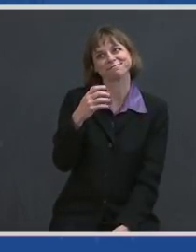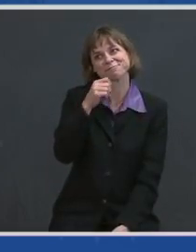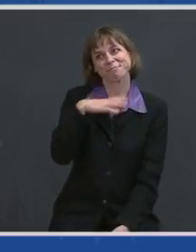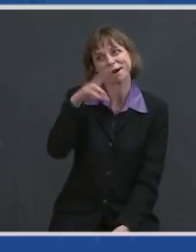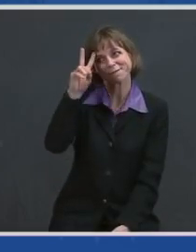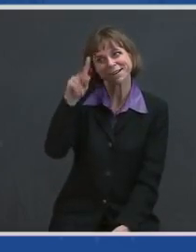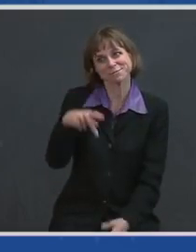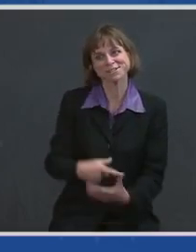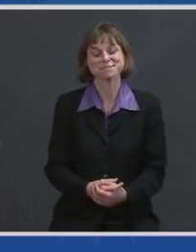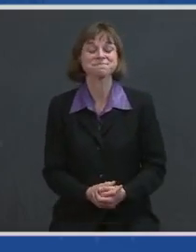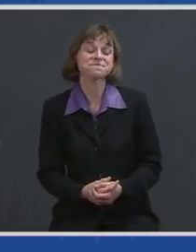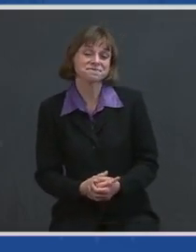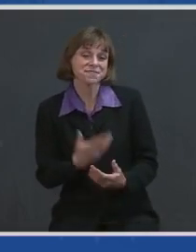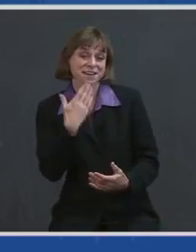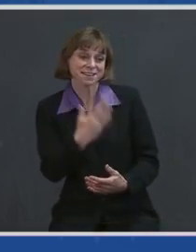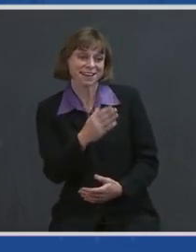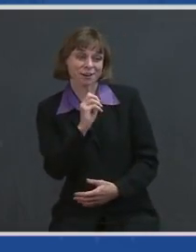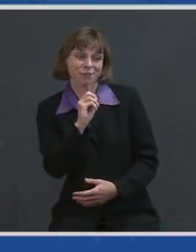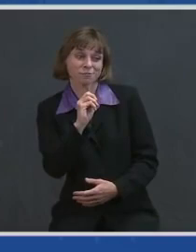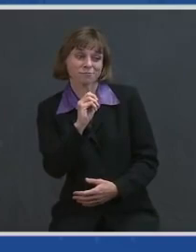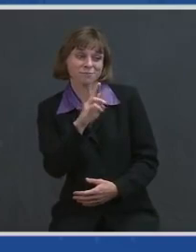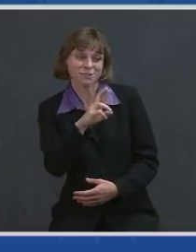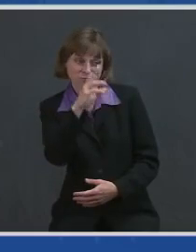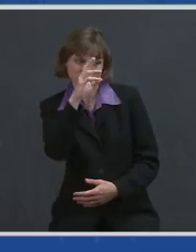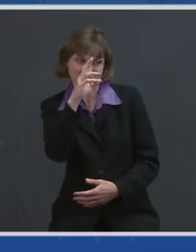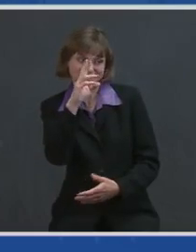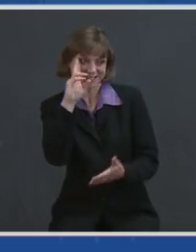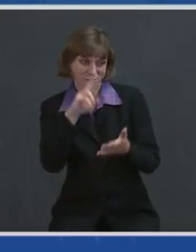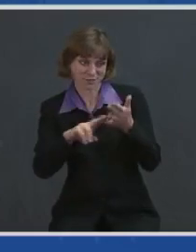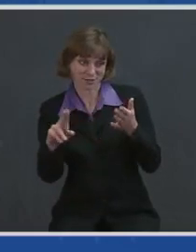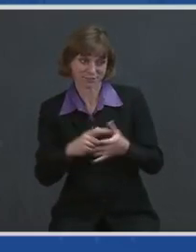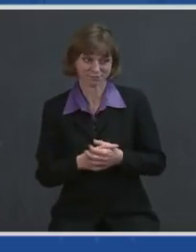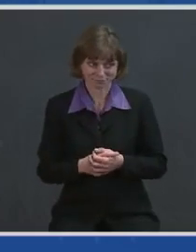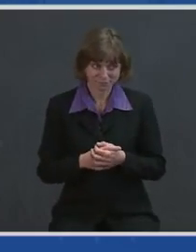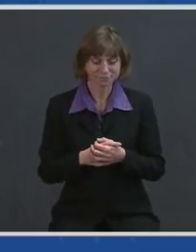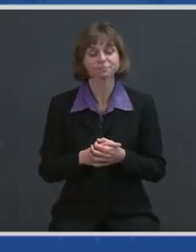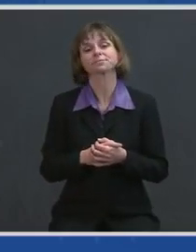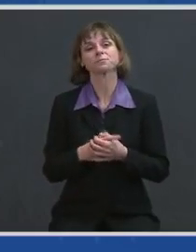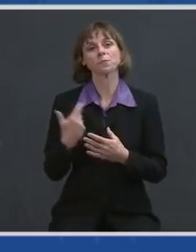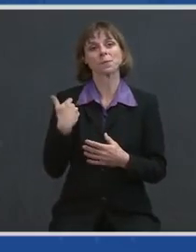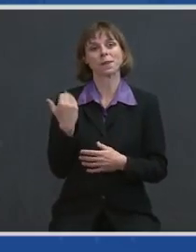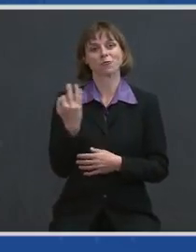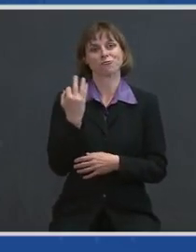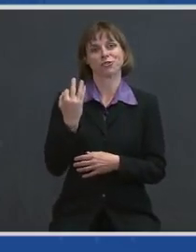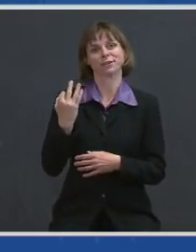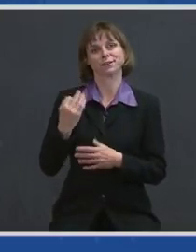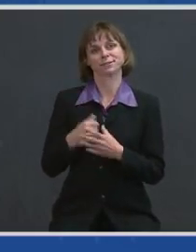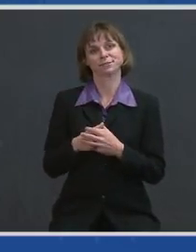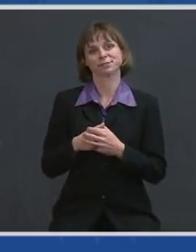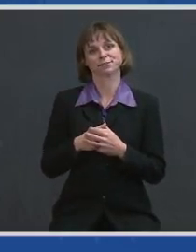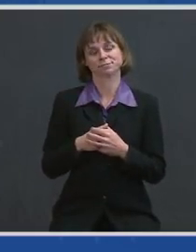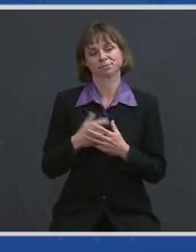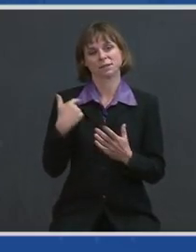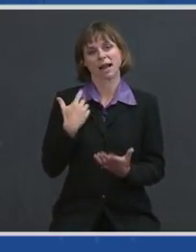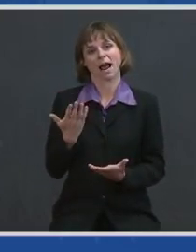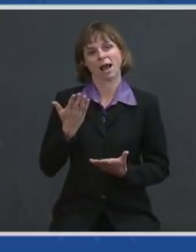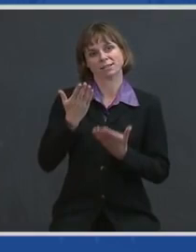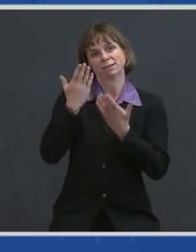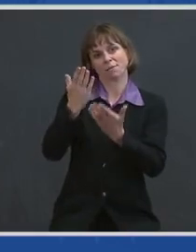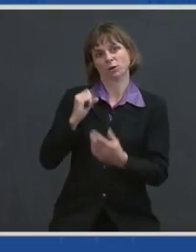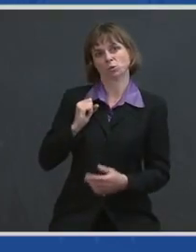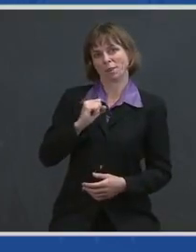And thank you, Mr. Secretary. On Friday, I submitted to the Senate